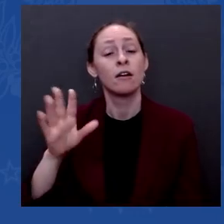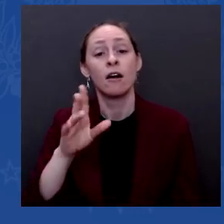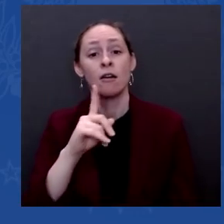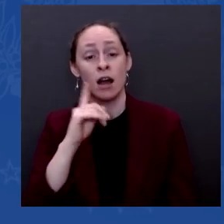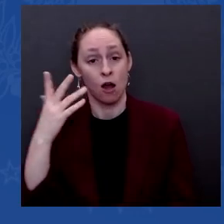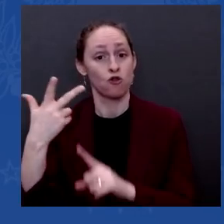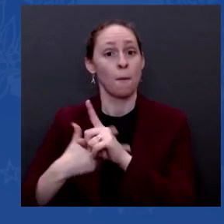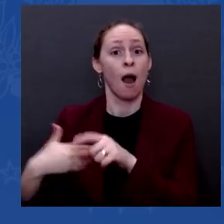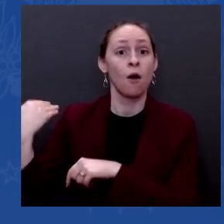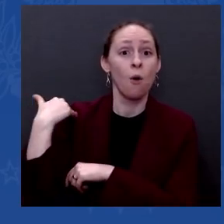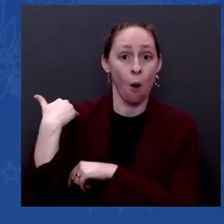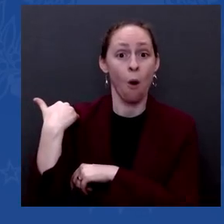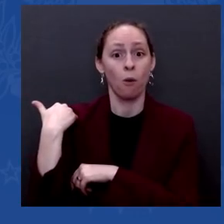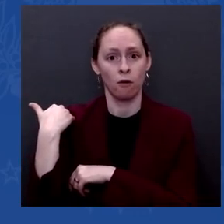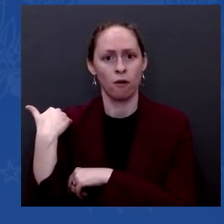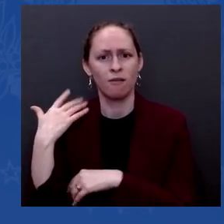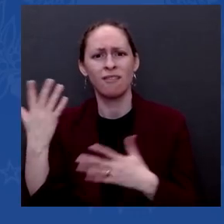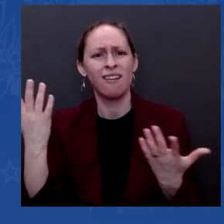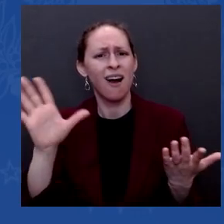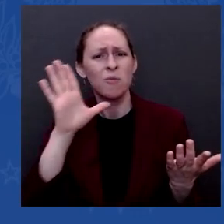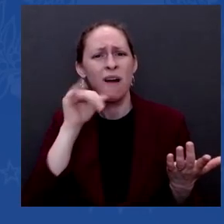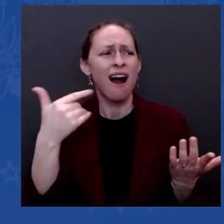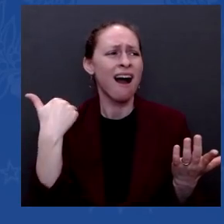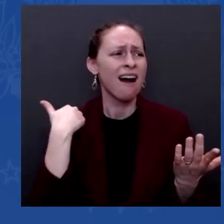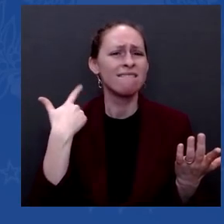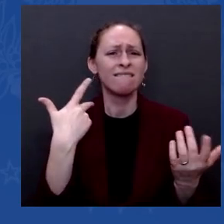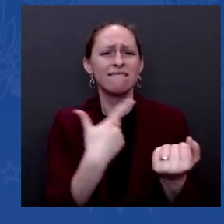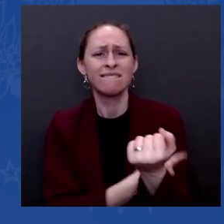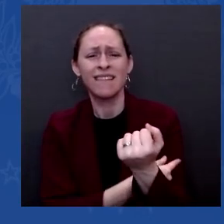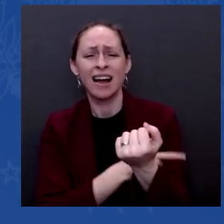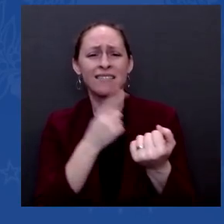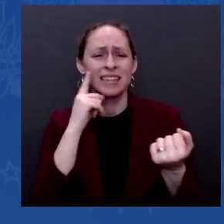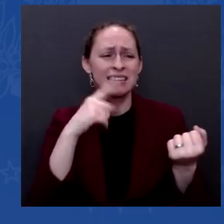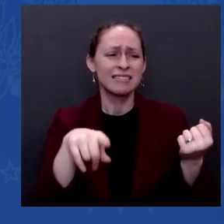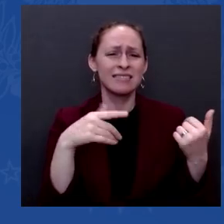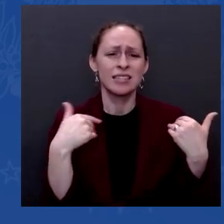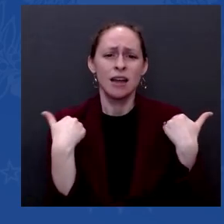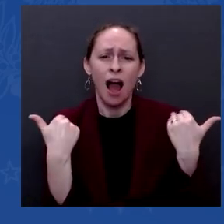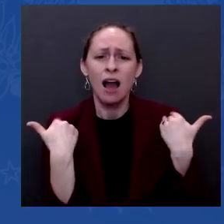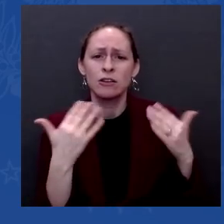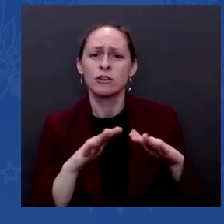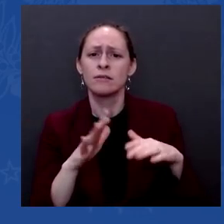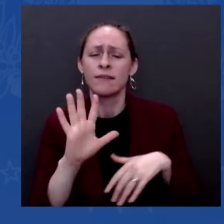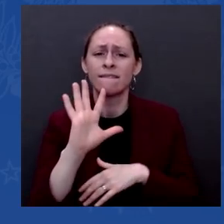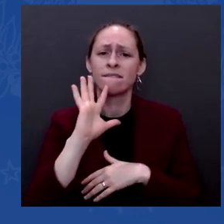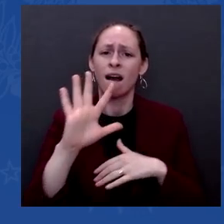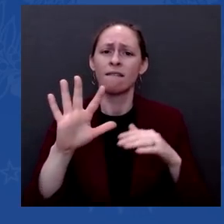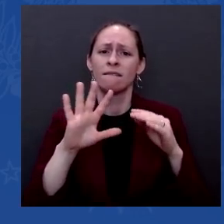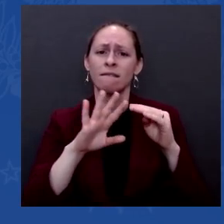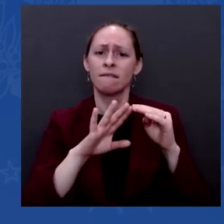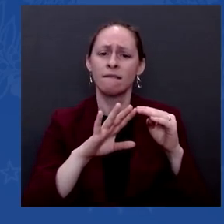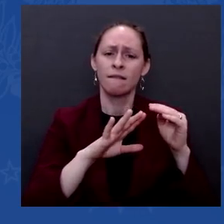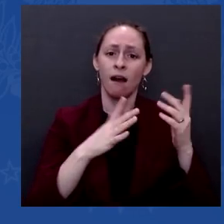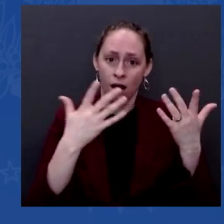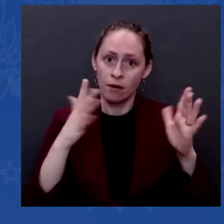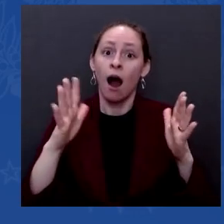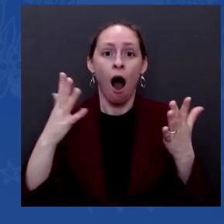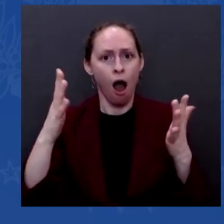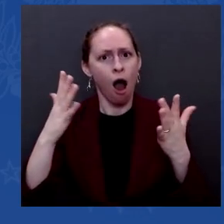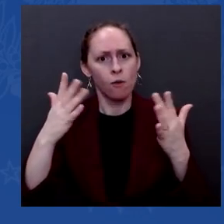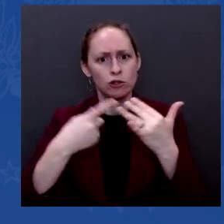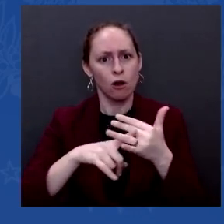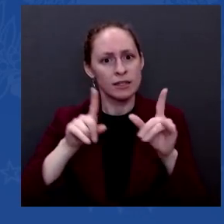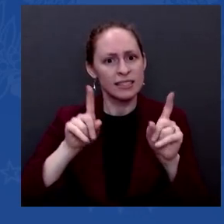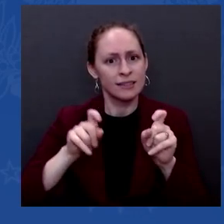they've got to the point where they felt secure in the number of tests they had done and the tests they had run, that it was safe. So it will